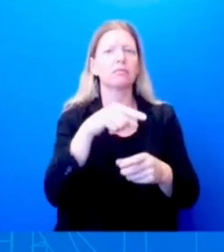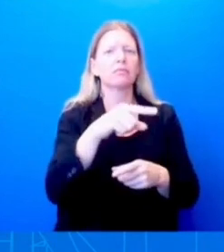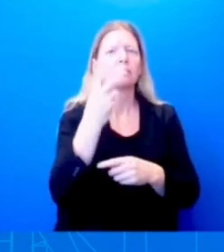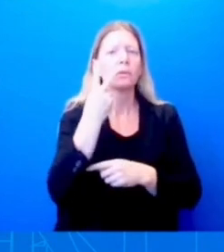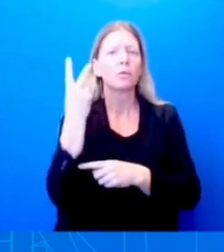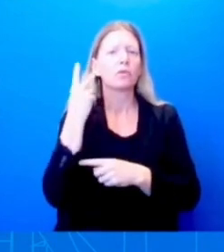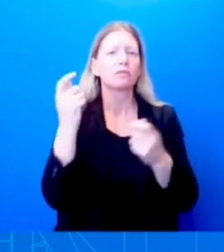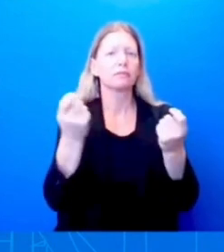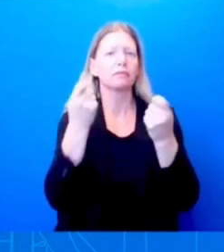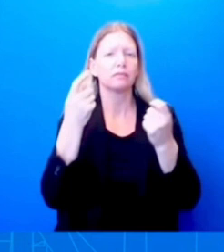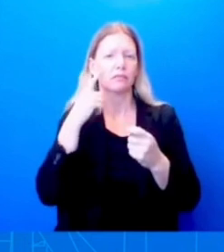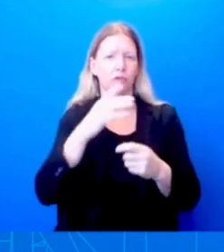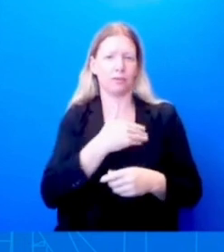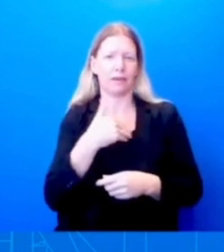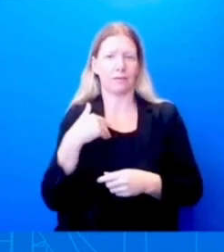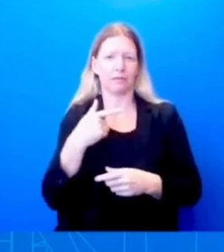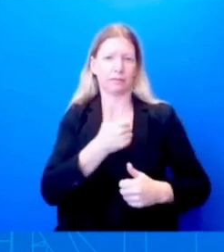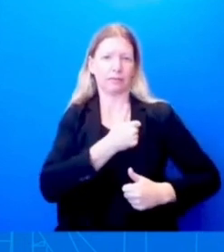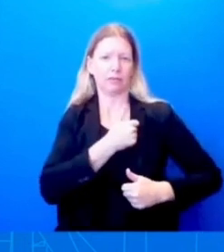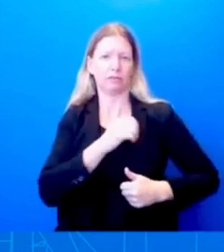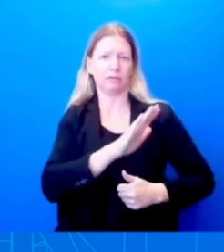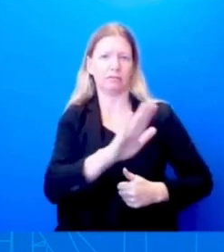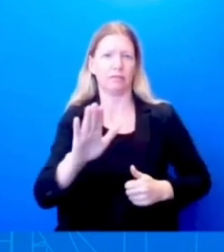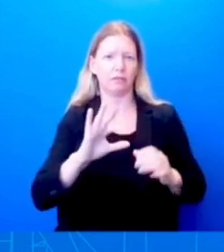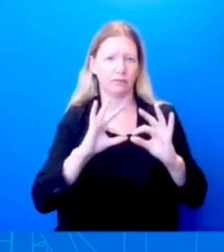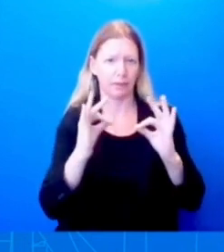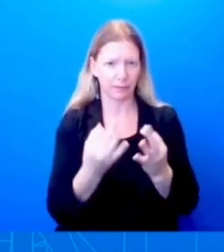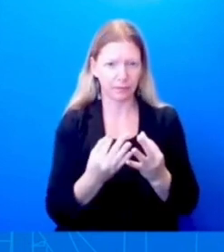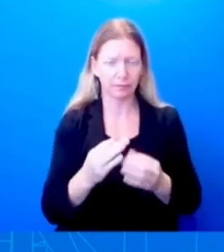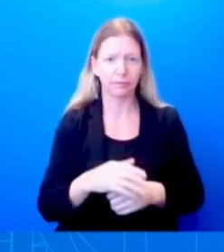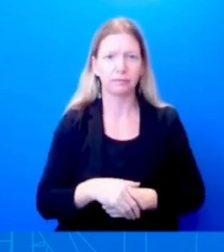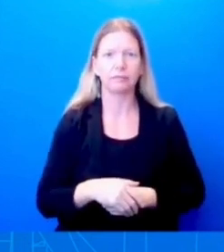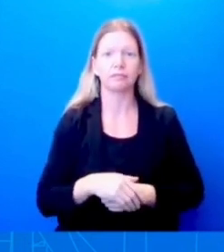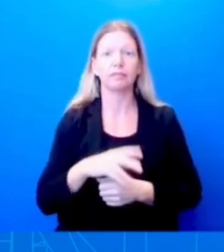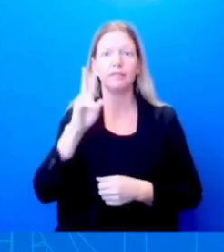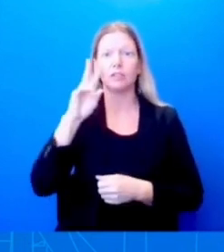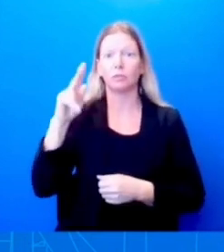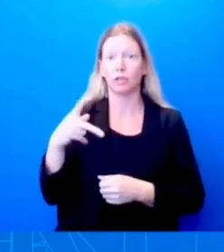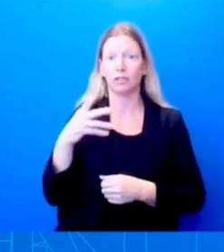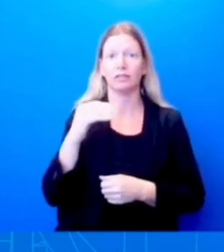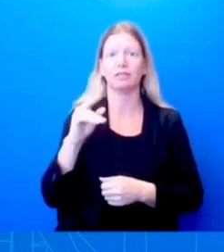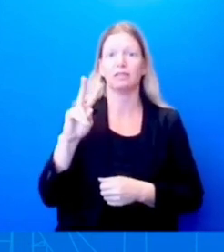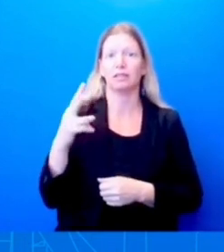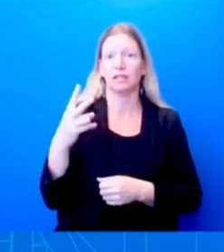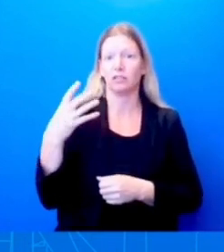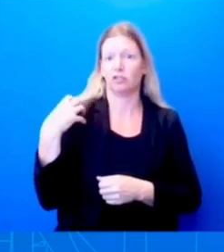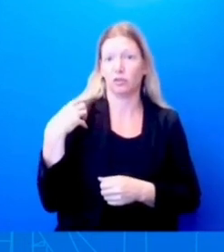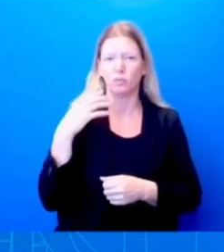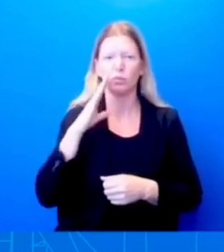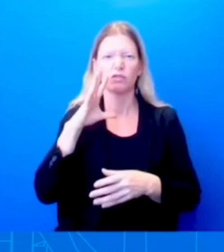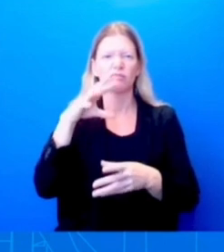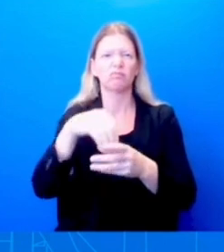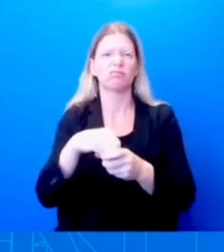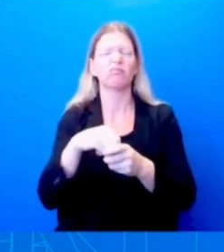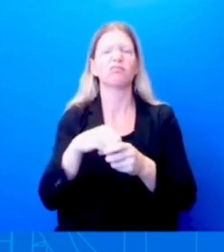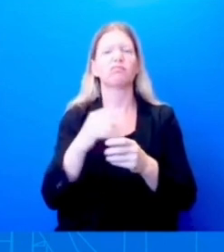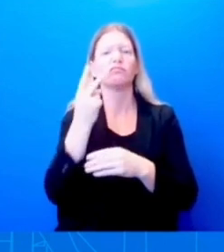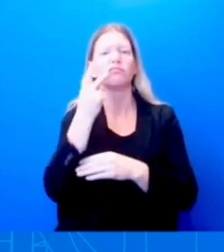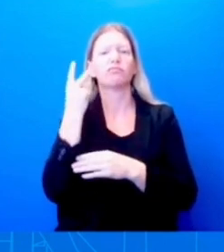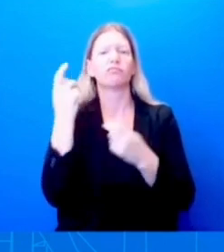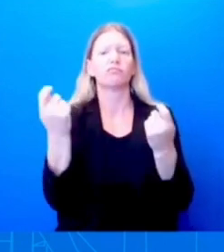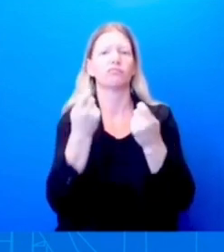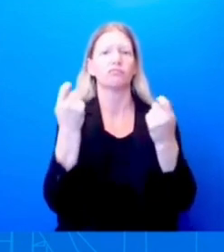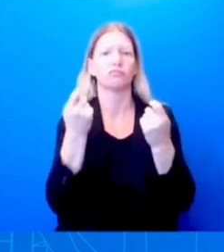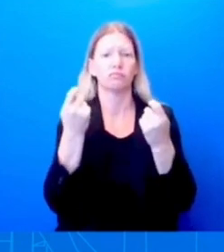The vice president and the second gentleman will participate in a commemoration ceremony at the national September